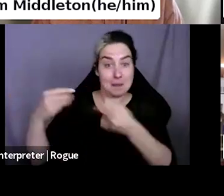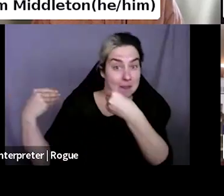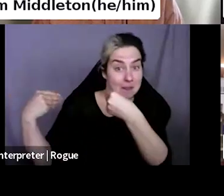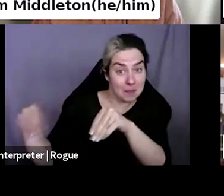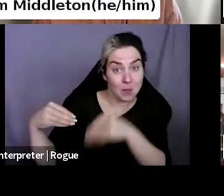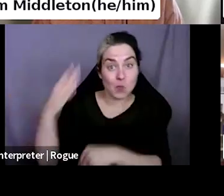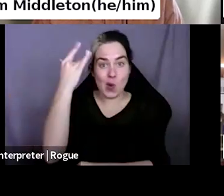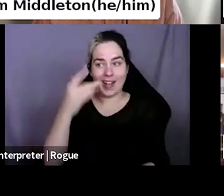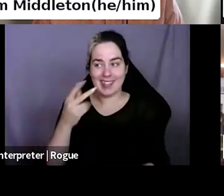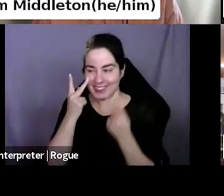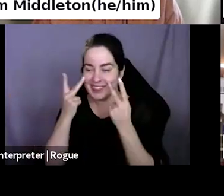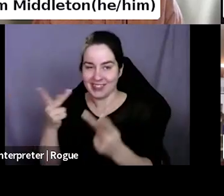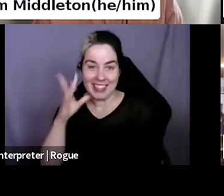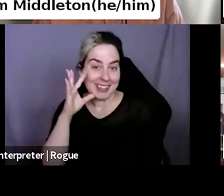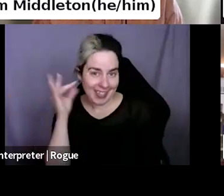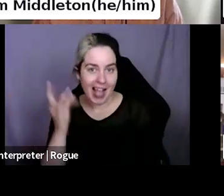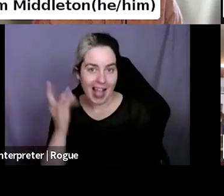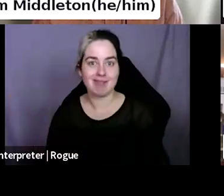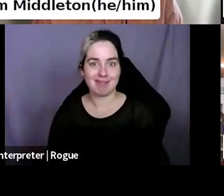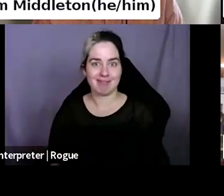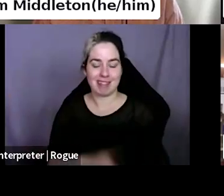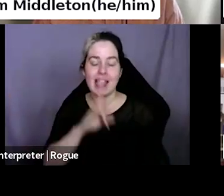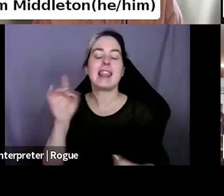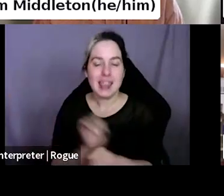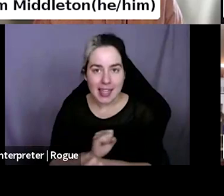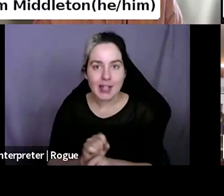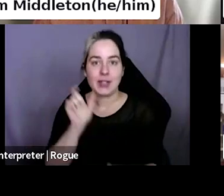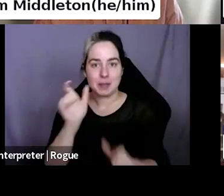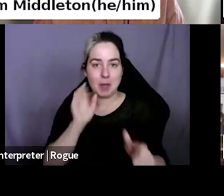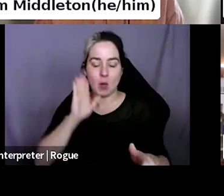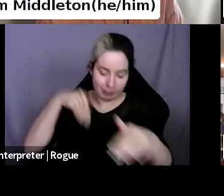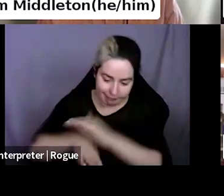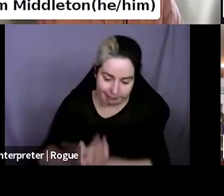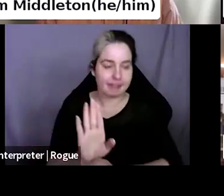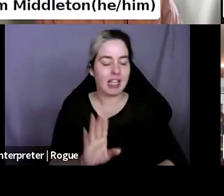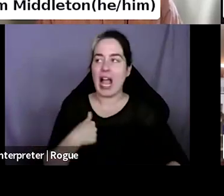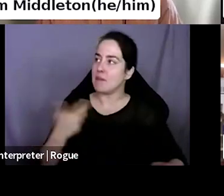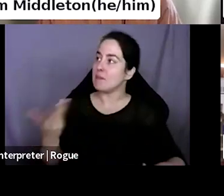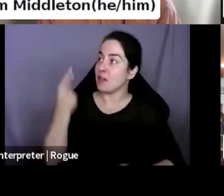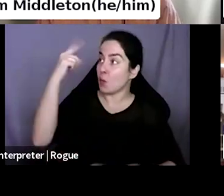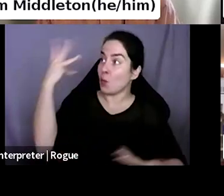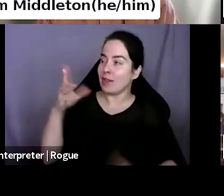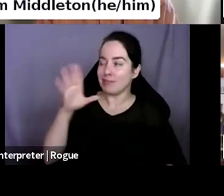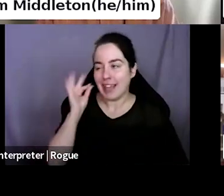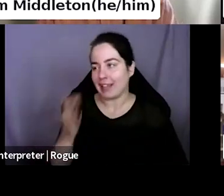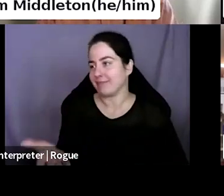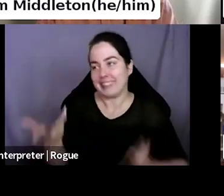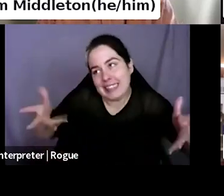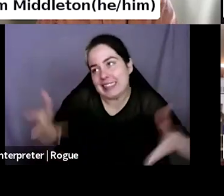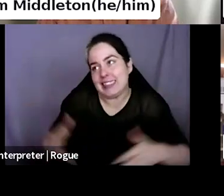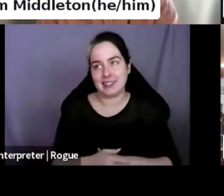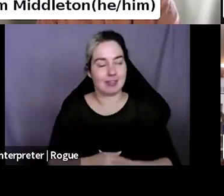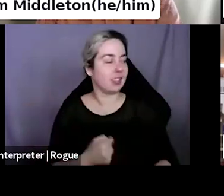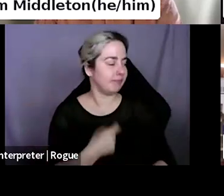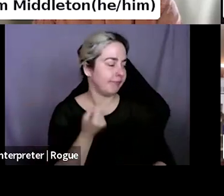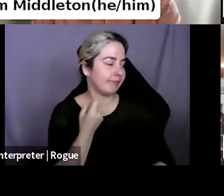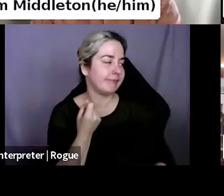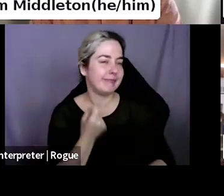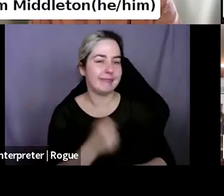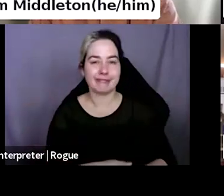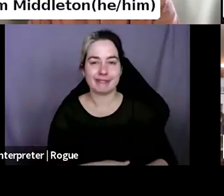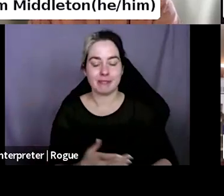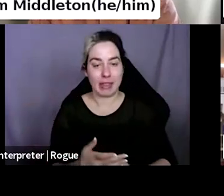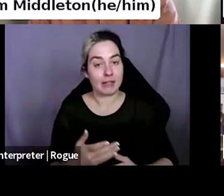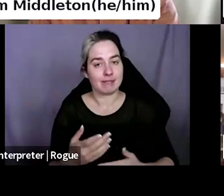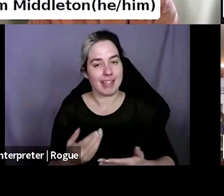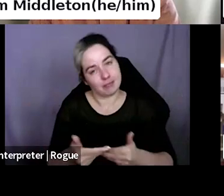visit the cat, but they like, literally people come in and say, oh, I'm just here for Hugo. And we're like, yeah, we get it. But, um, so as a result of that, we